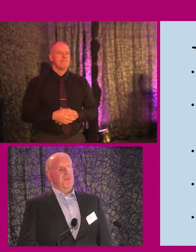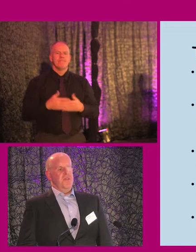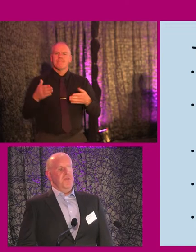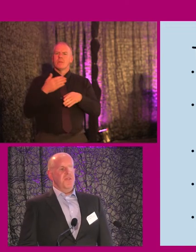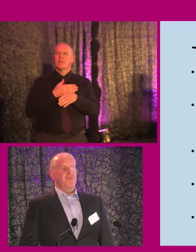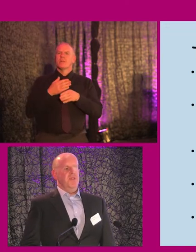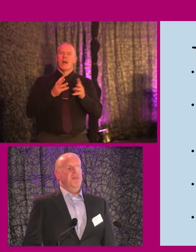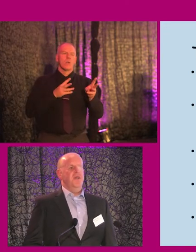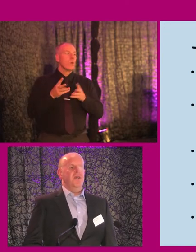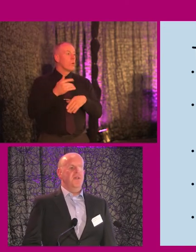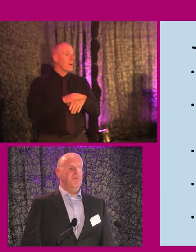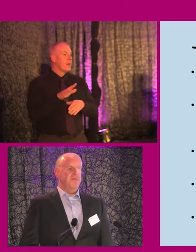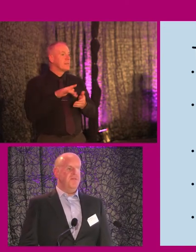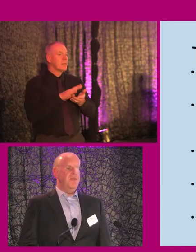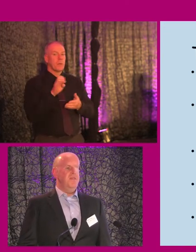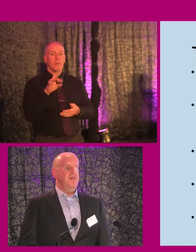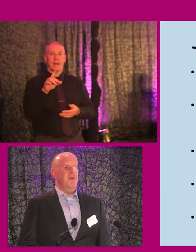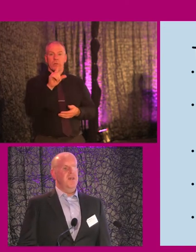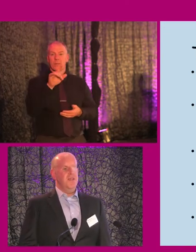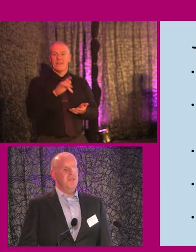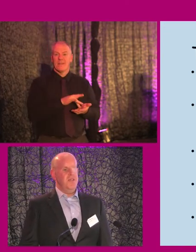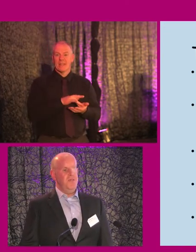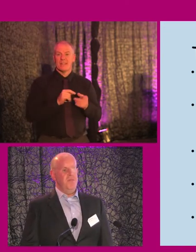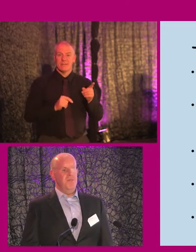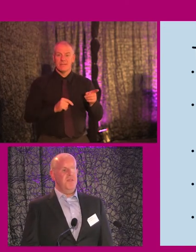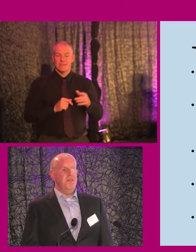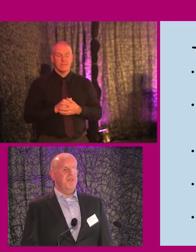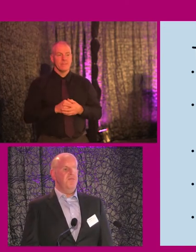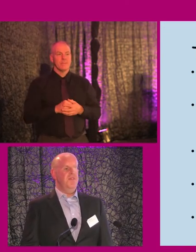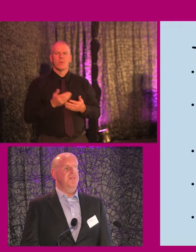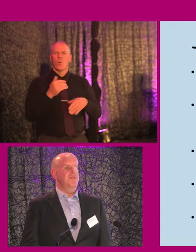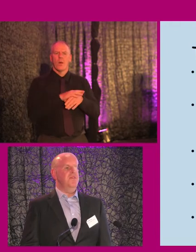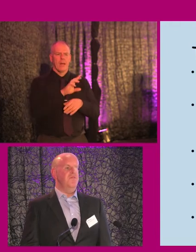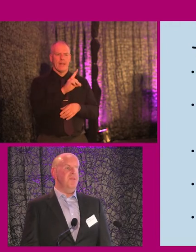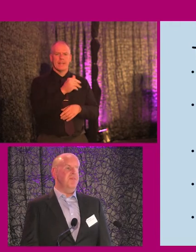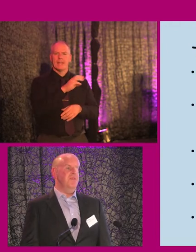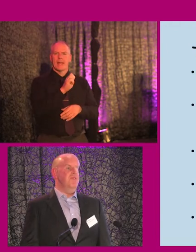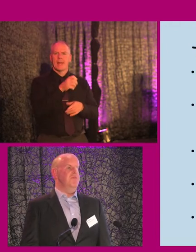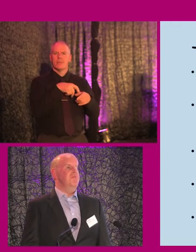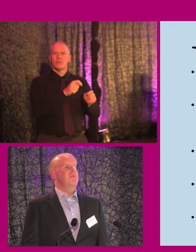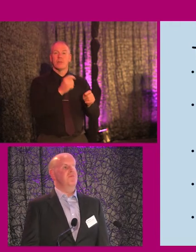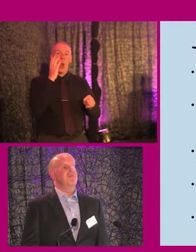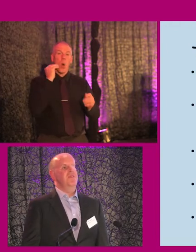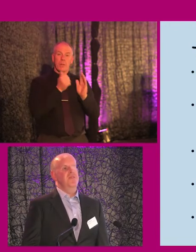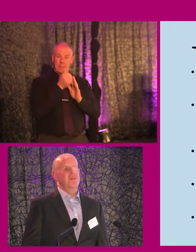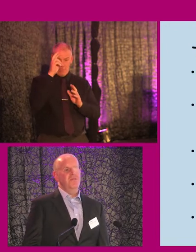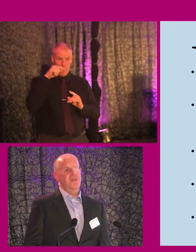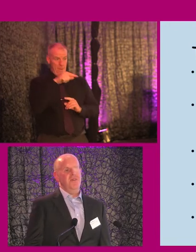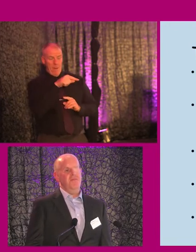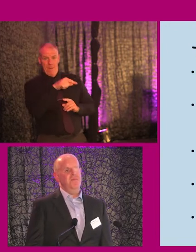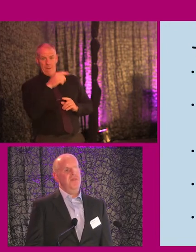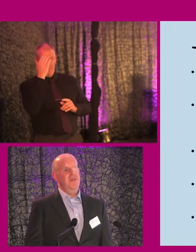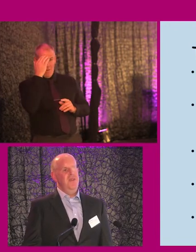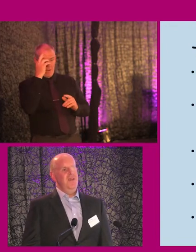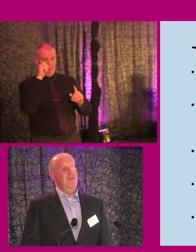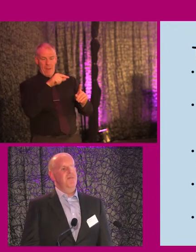started working in the central bank in 2015. At that stage, we were based in Dame Street in the old central bank building, which most people will probably know and